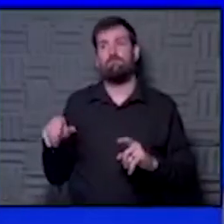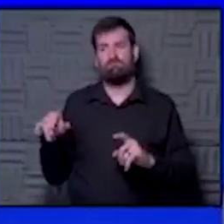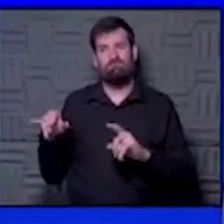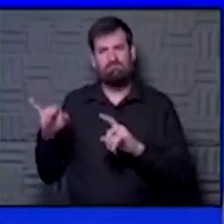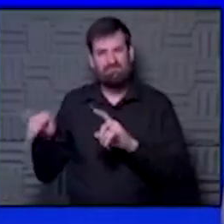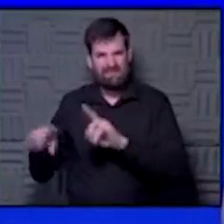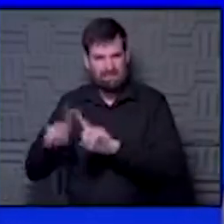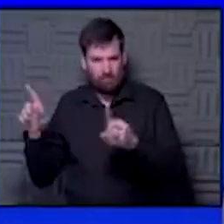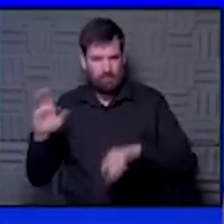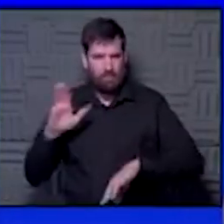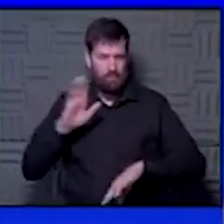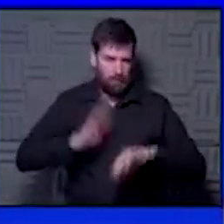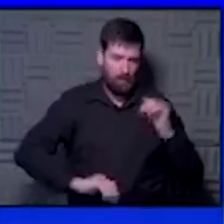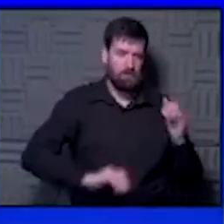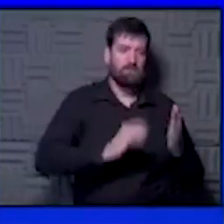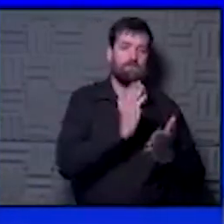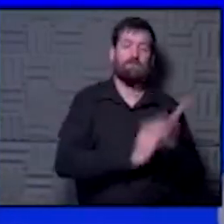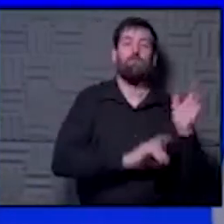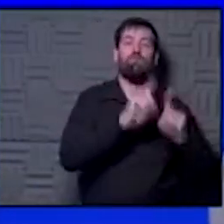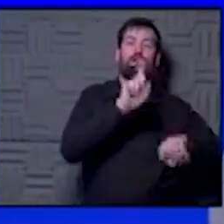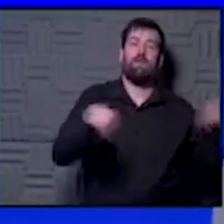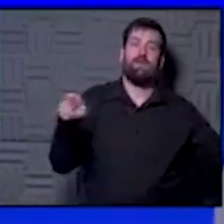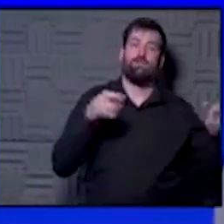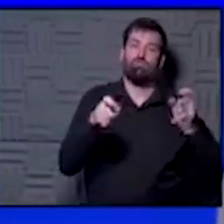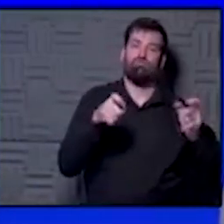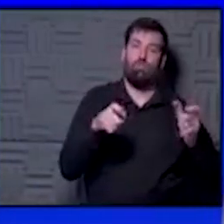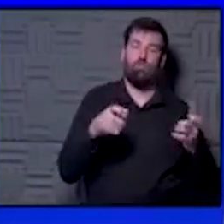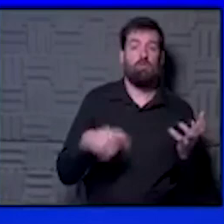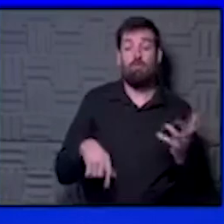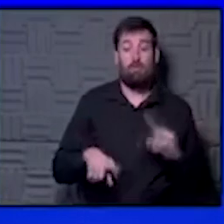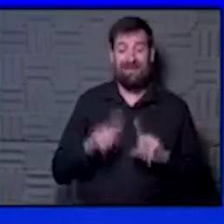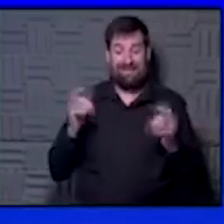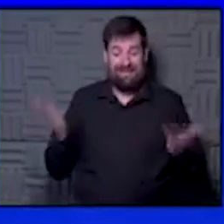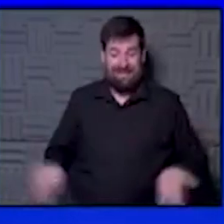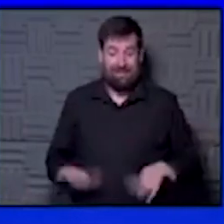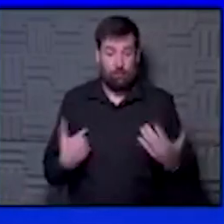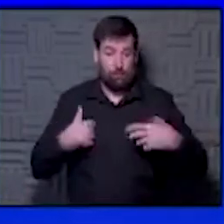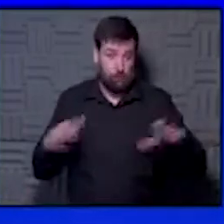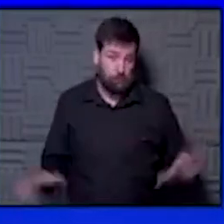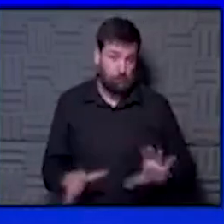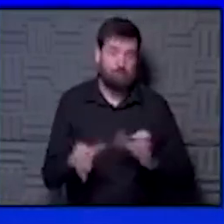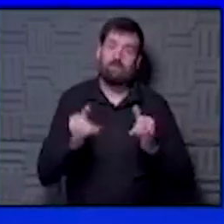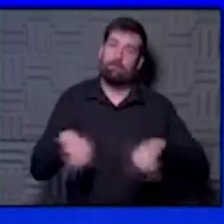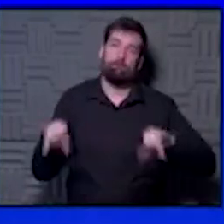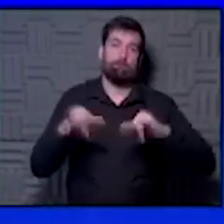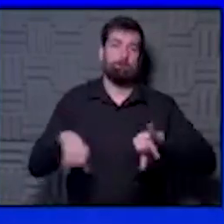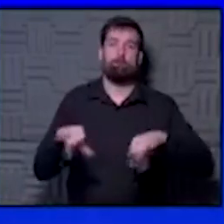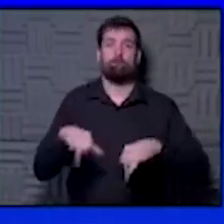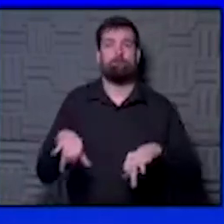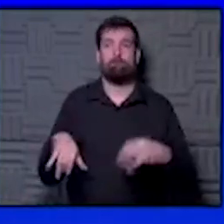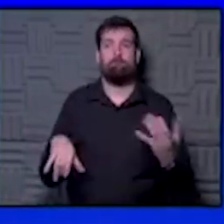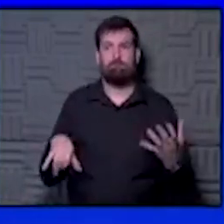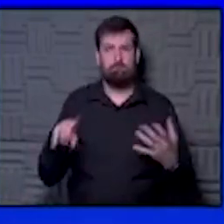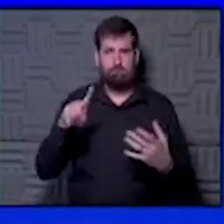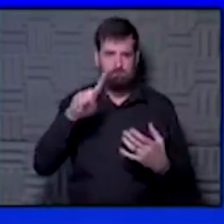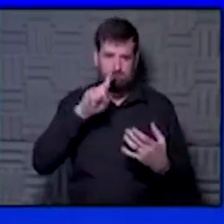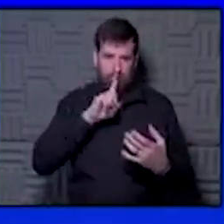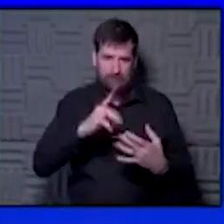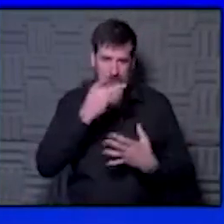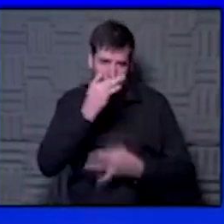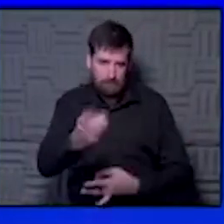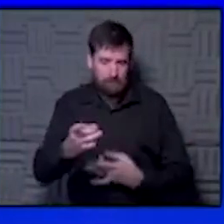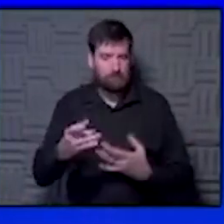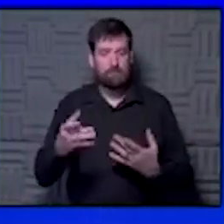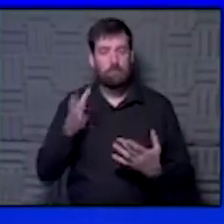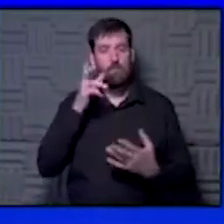little bit different than some of the randomized controlled trials here. It's not going to change anything we're doing here right now. I think it's very interesting. We'll still